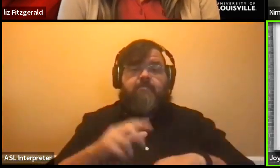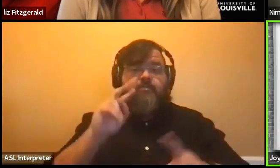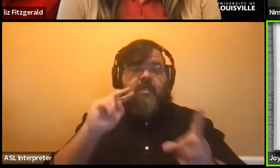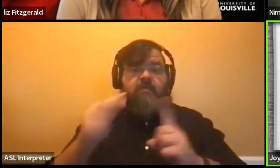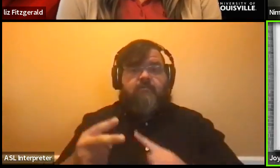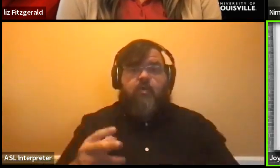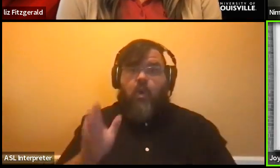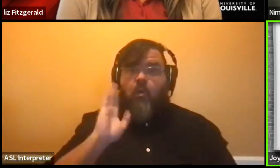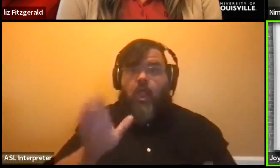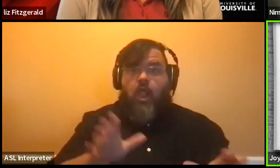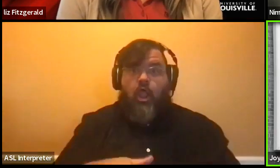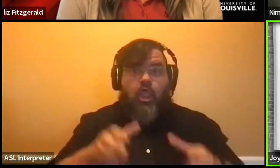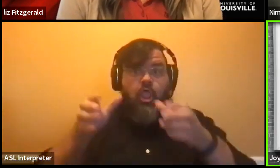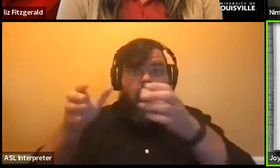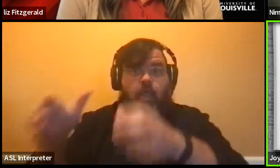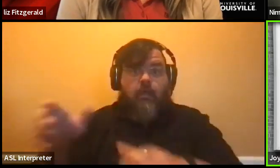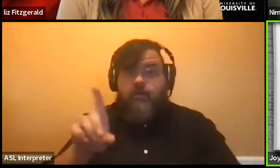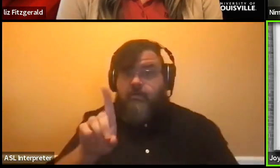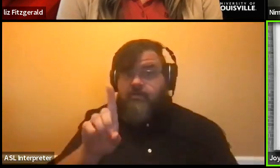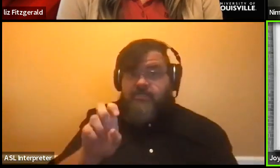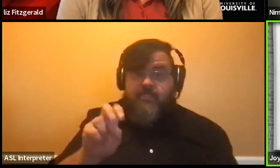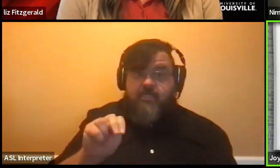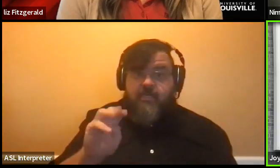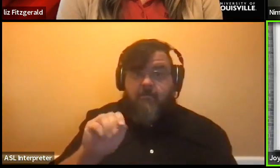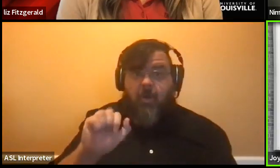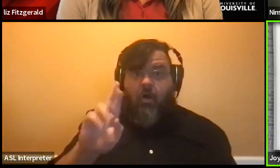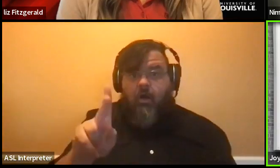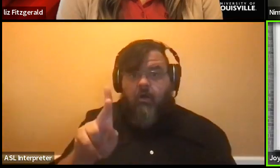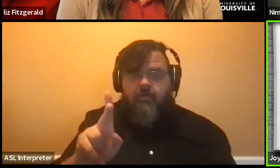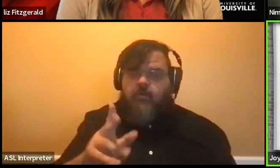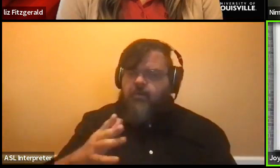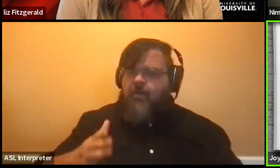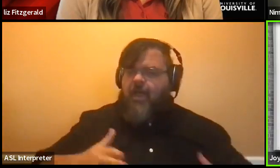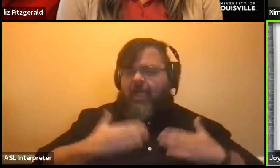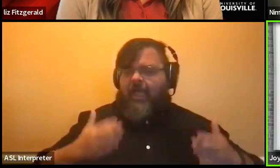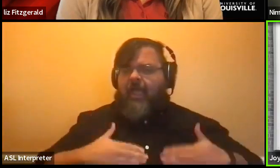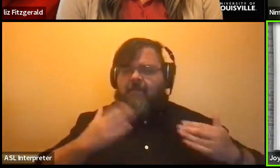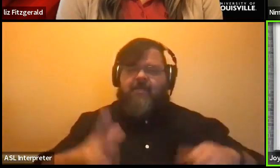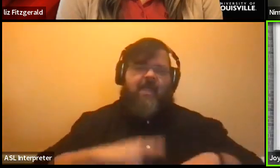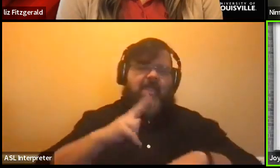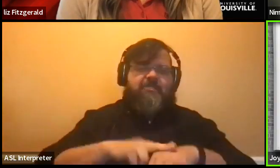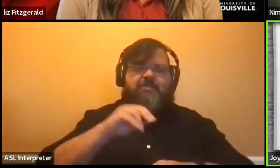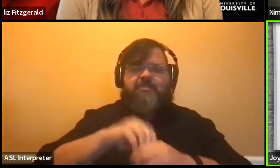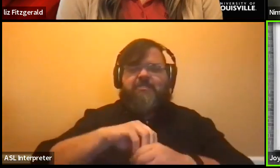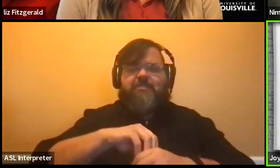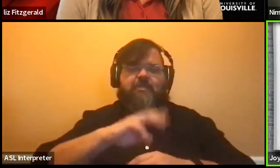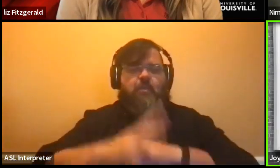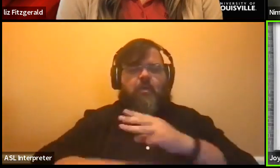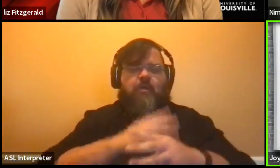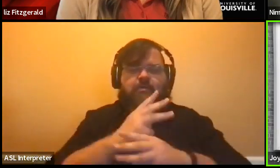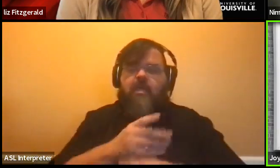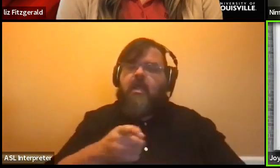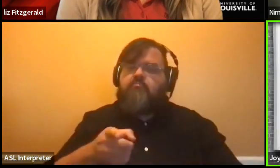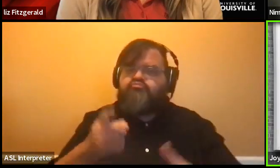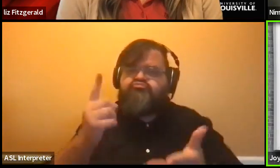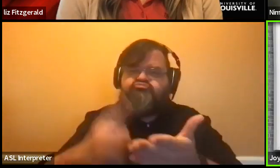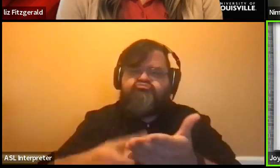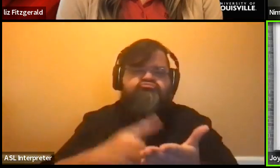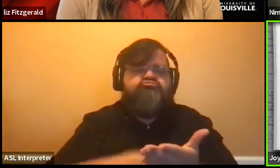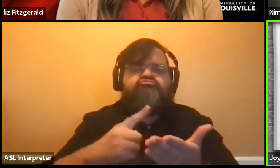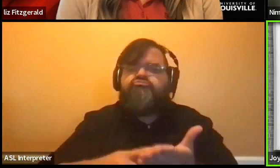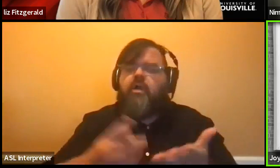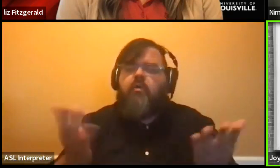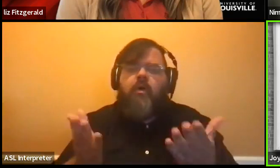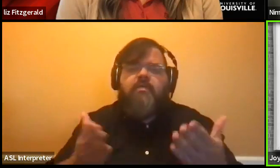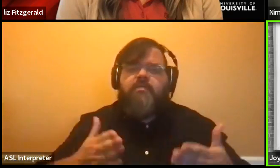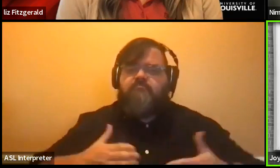one of the happiest nations in the world. And they'll be looking at what constitutes the idea of a good life. What is wellness? What